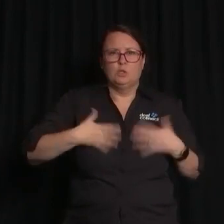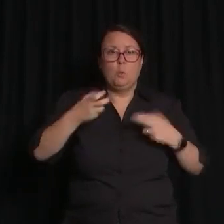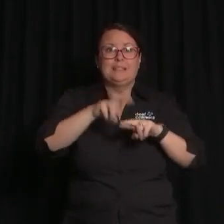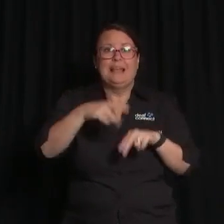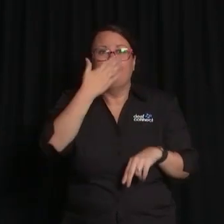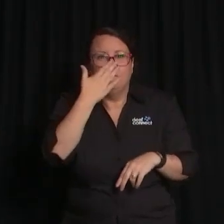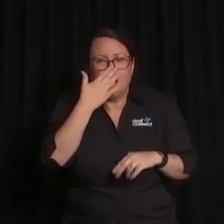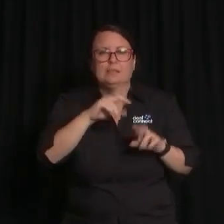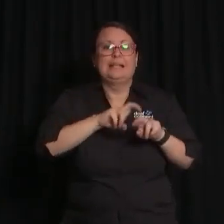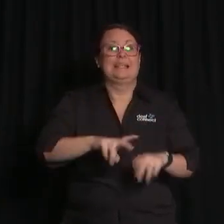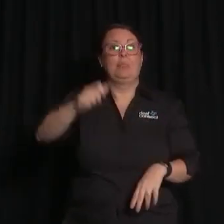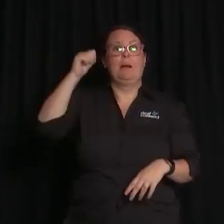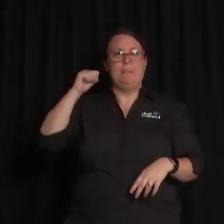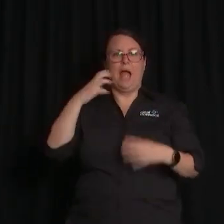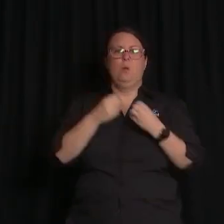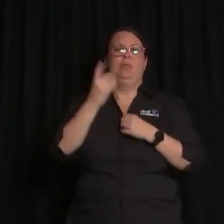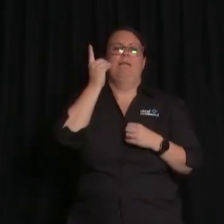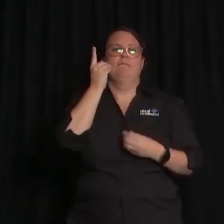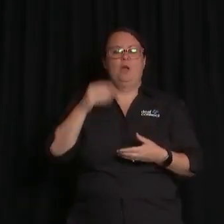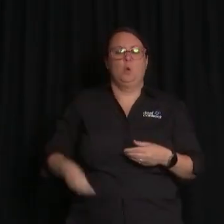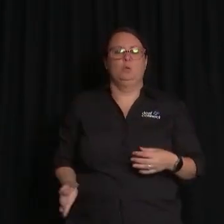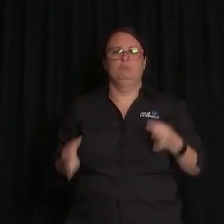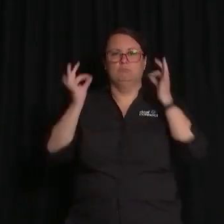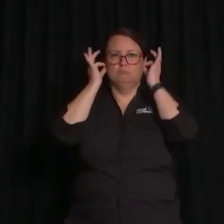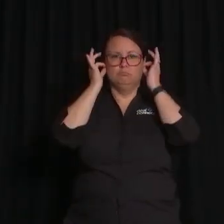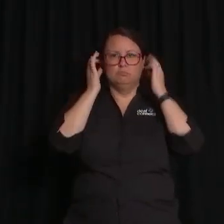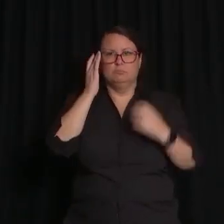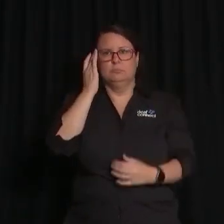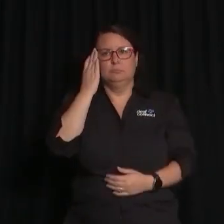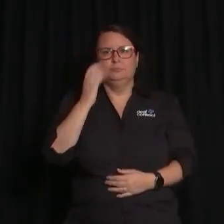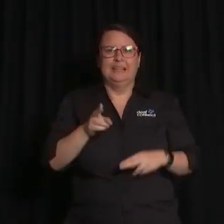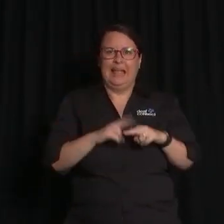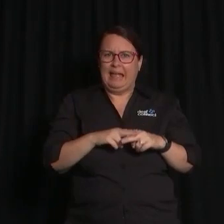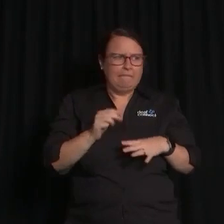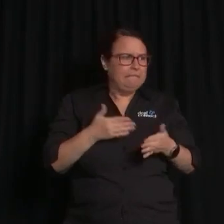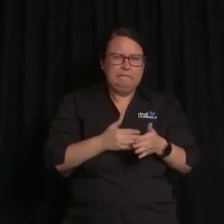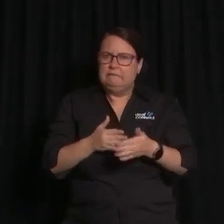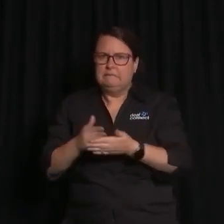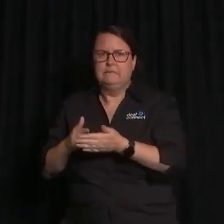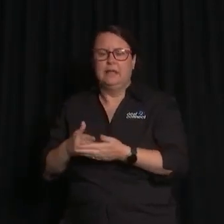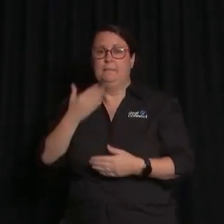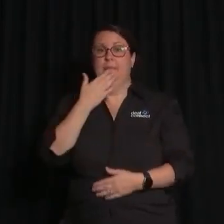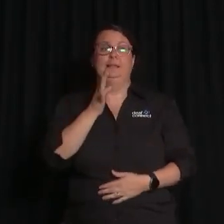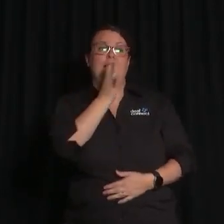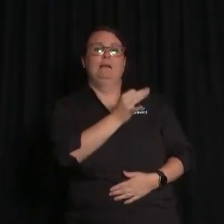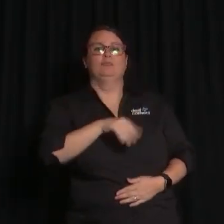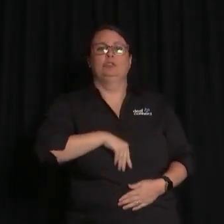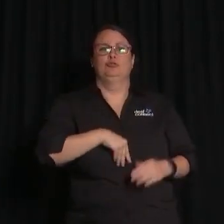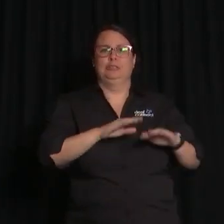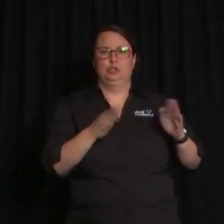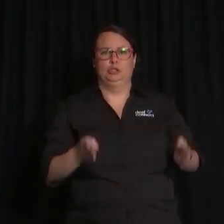as well. If you're having issues with any of these accessibility provisions, the staff at registration can help you out.